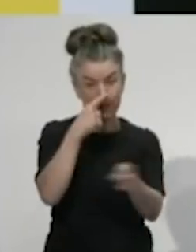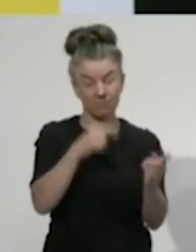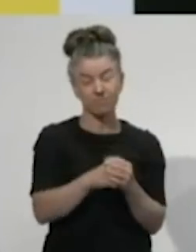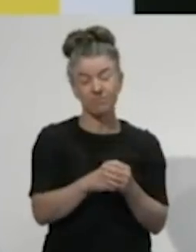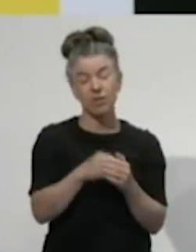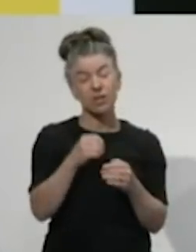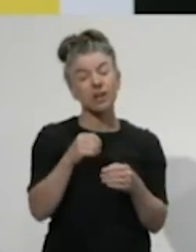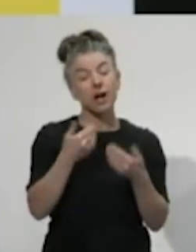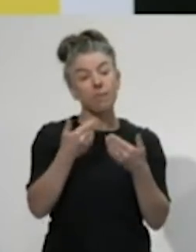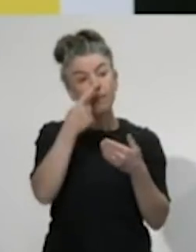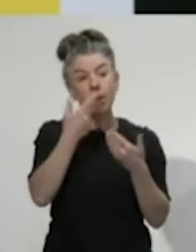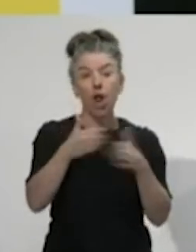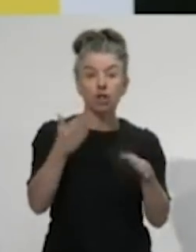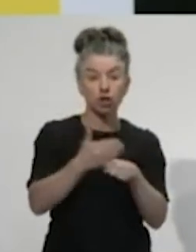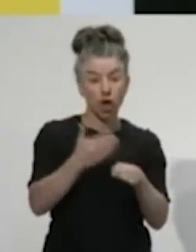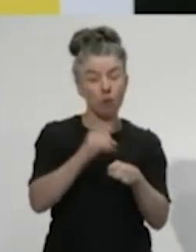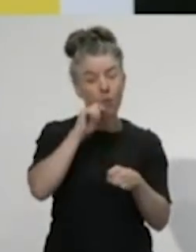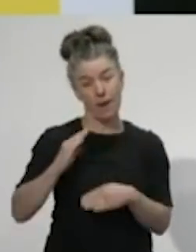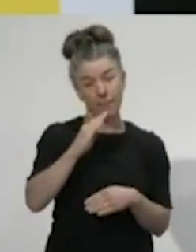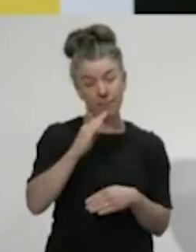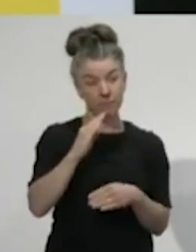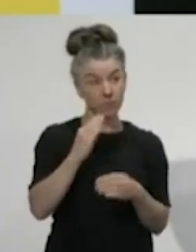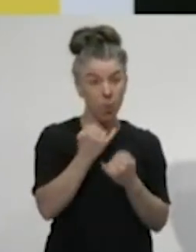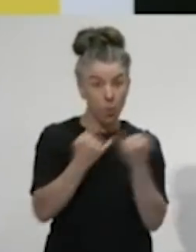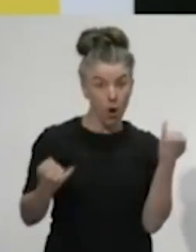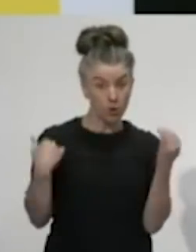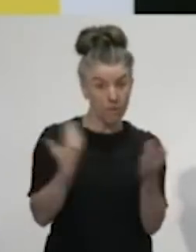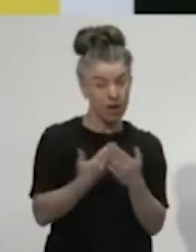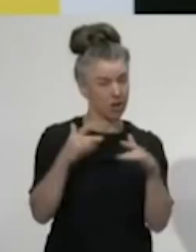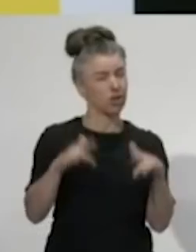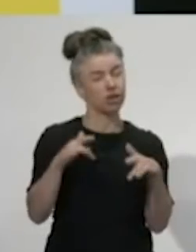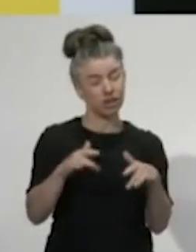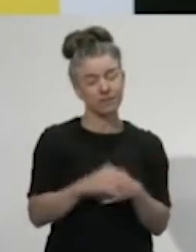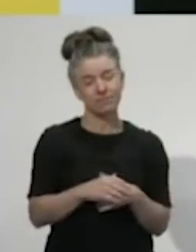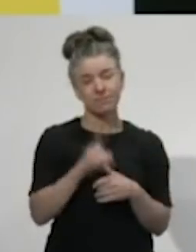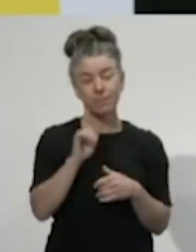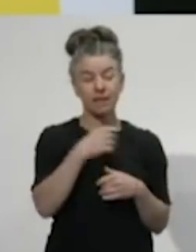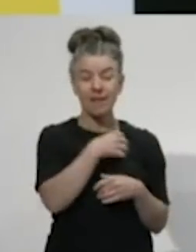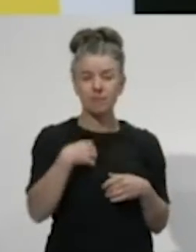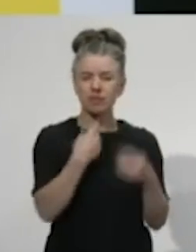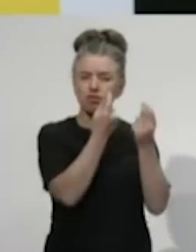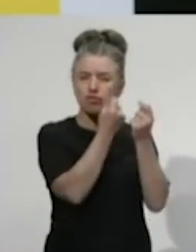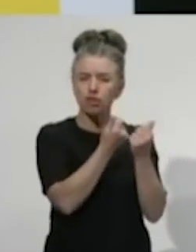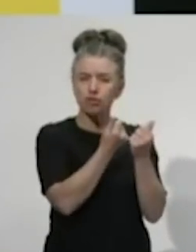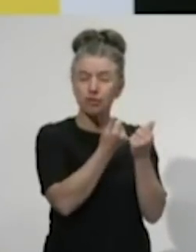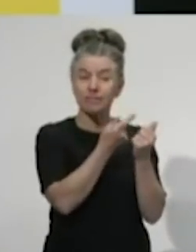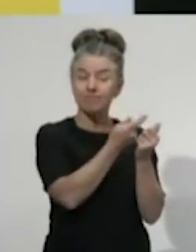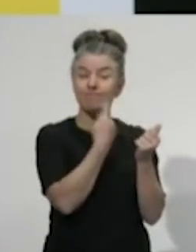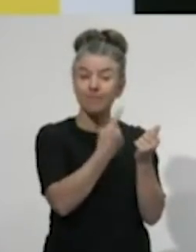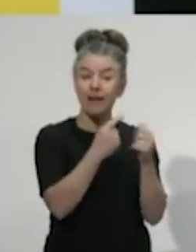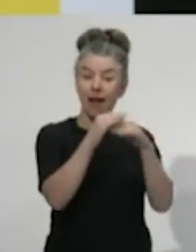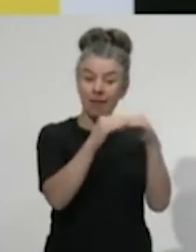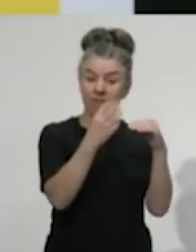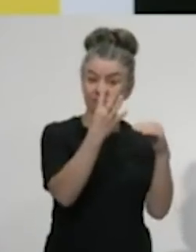sadly increase. But it has not to do. And Treasury scenarios suggest that because we stayed at level